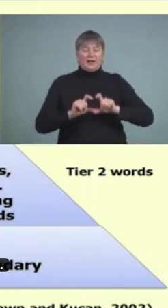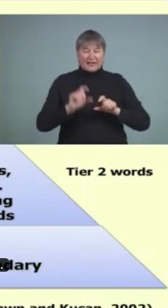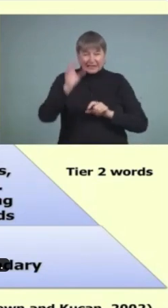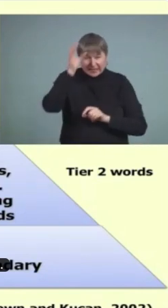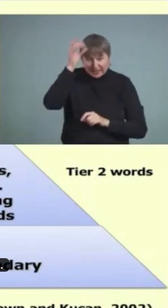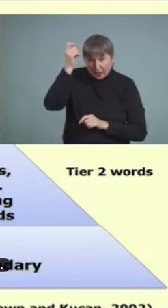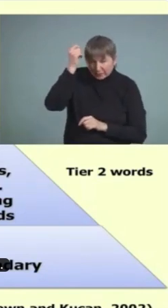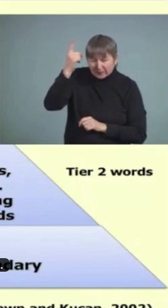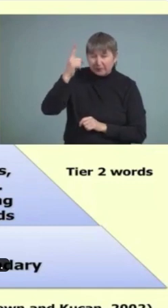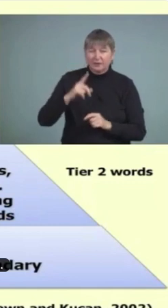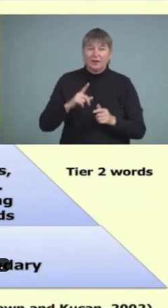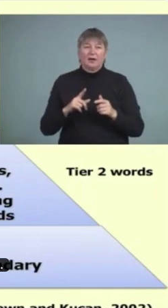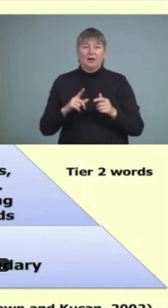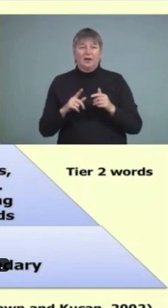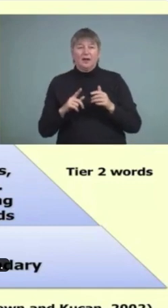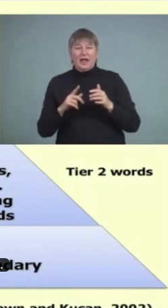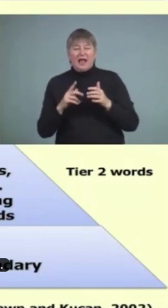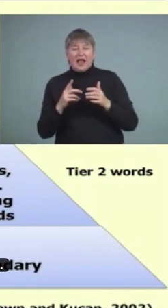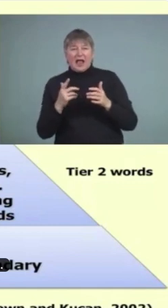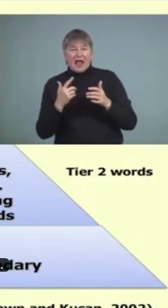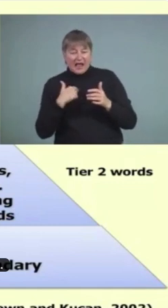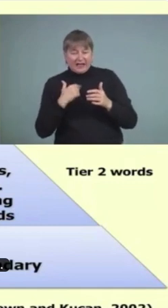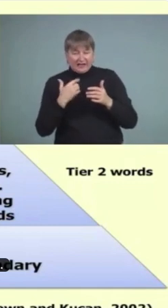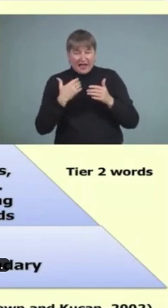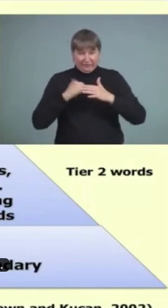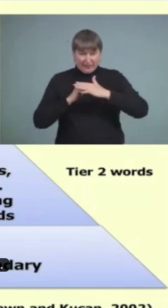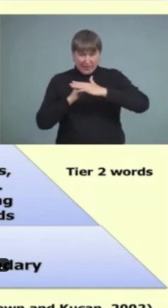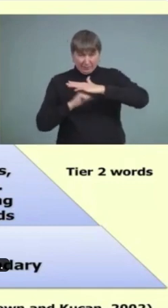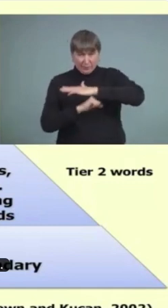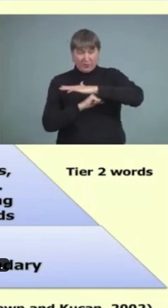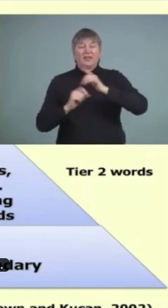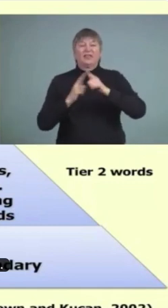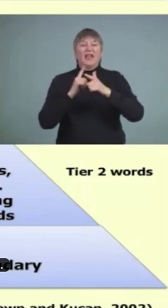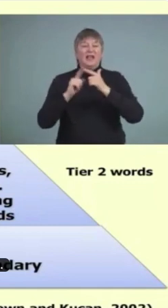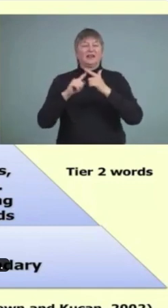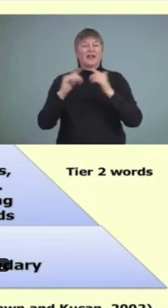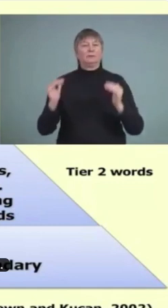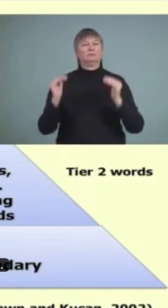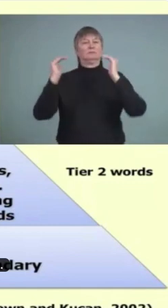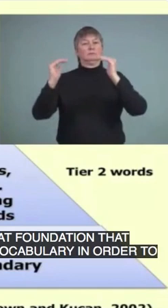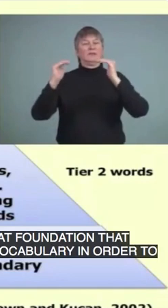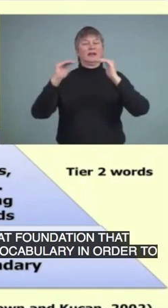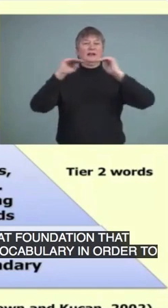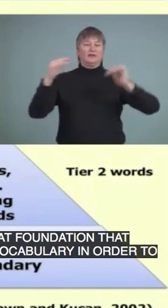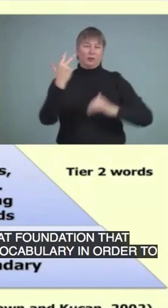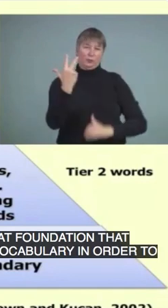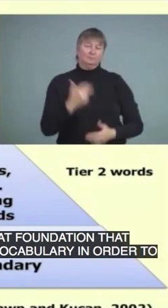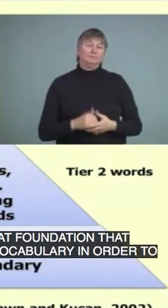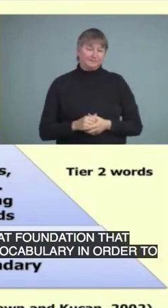synonyms of the tier one vocabulary in order to meet the needs of that tier three vocabulary.